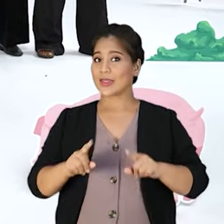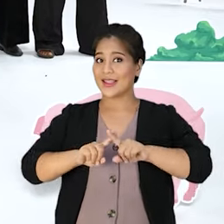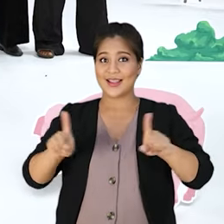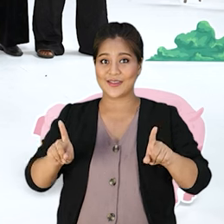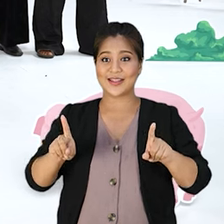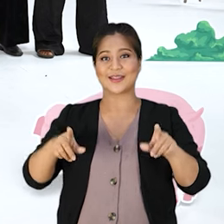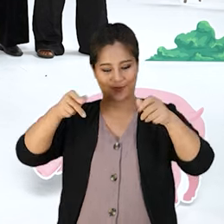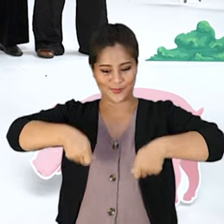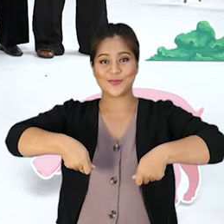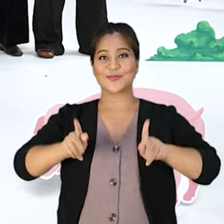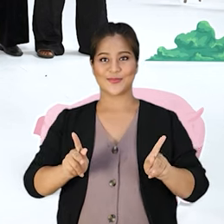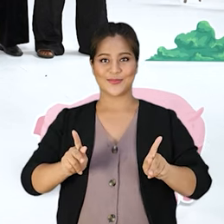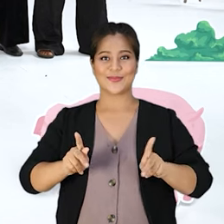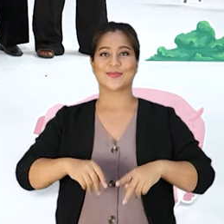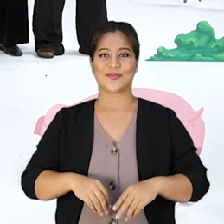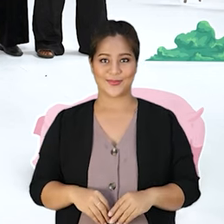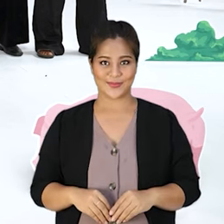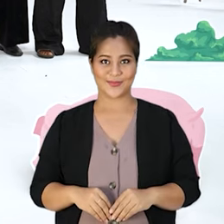The difference is O guard.